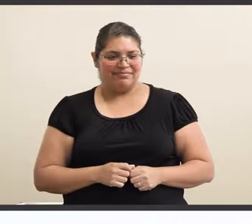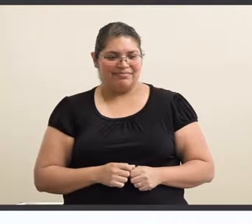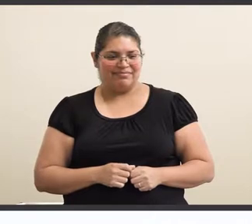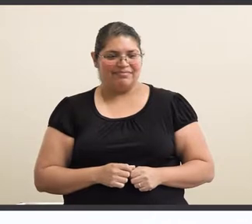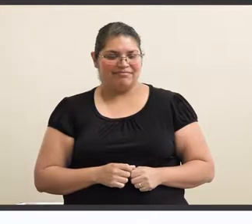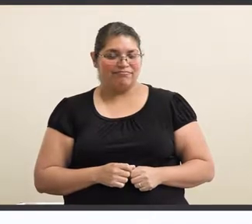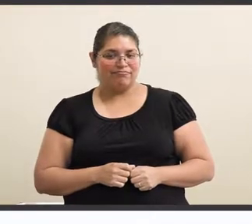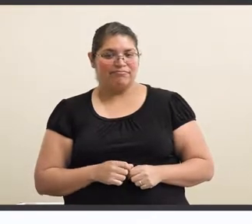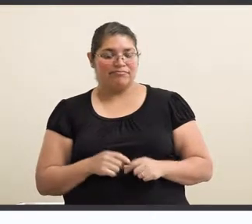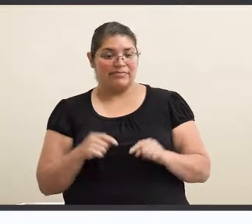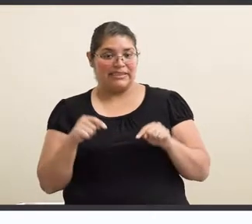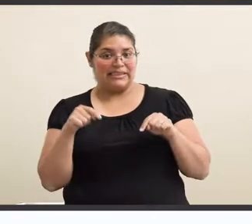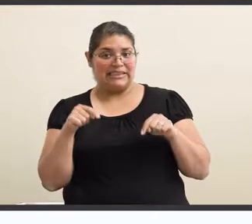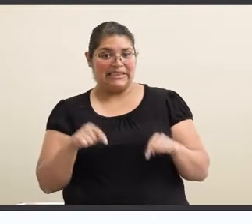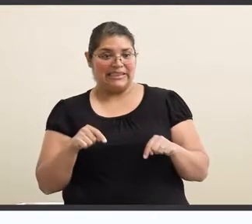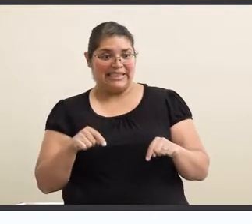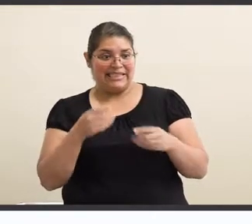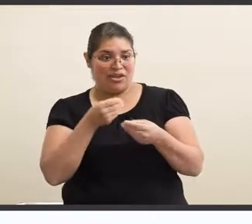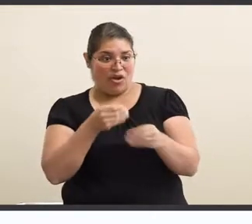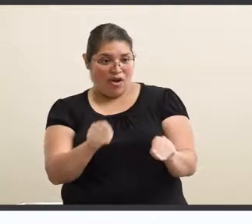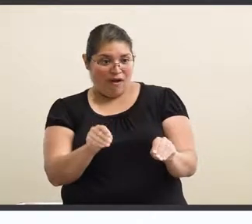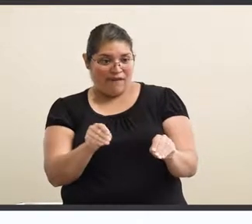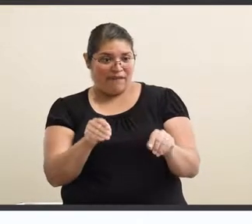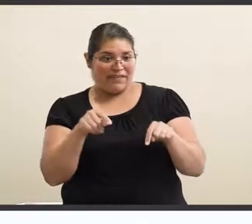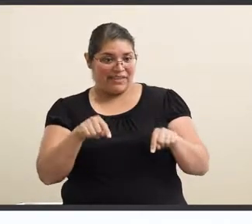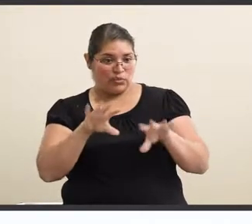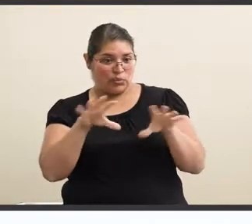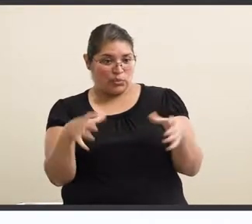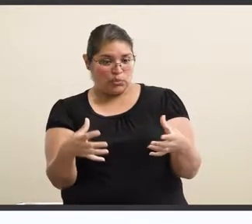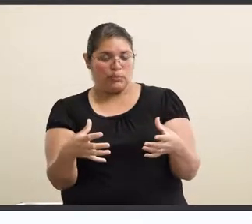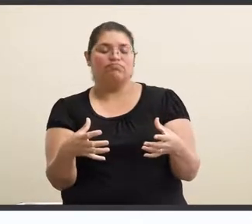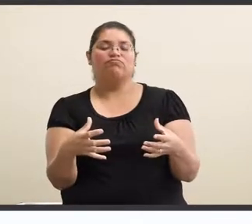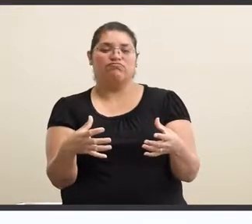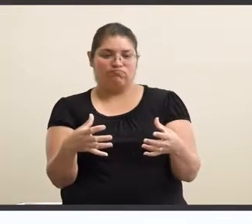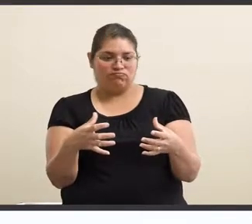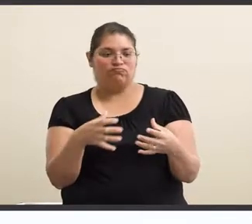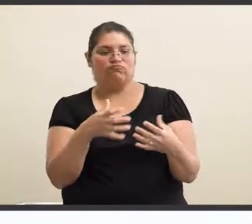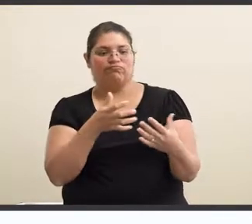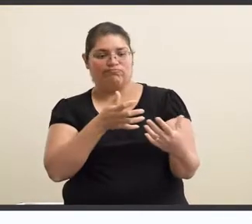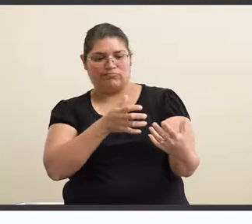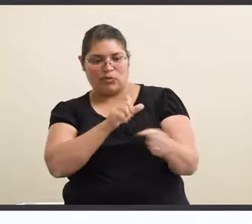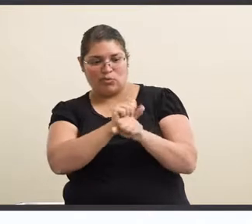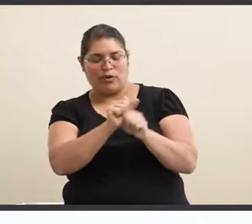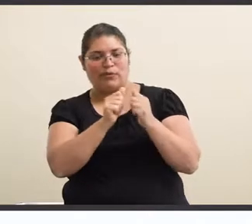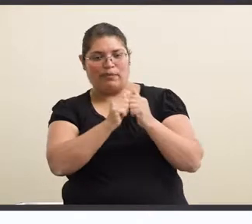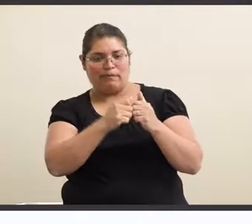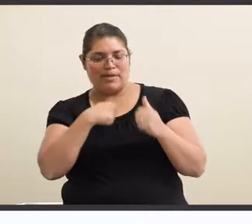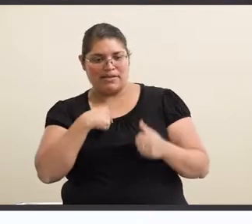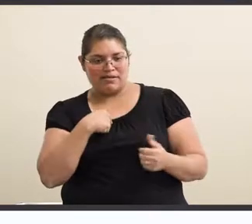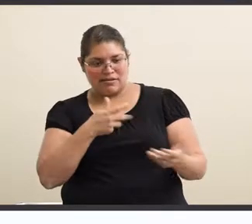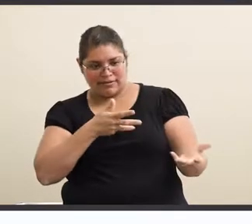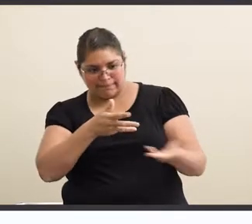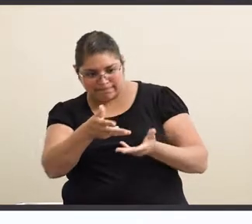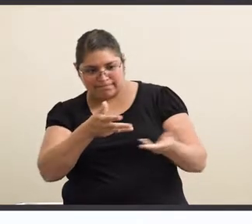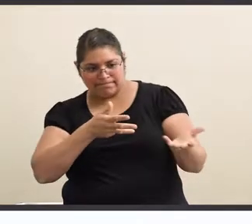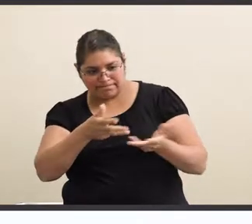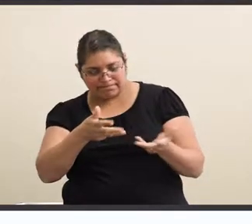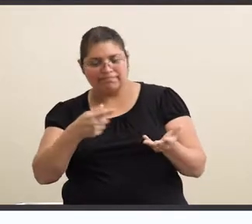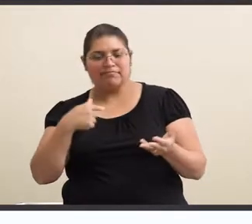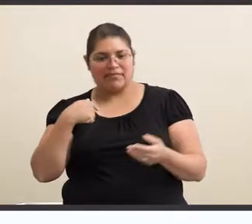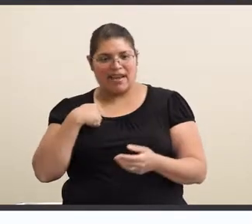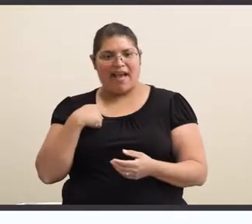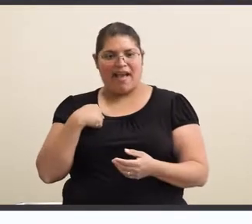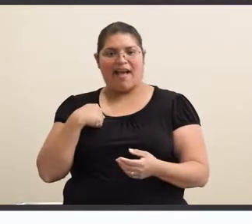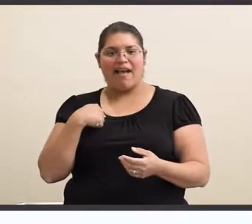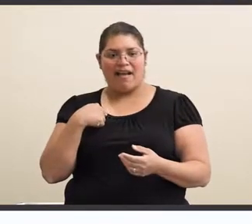This office and this group has worked with me given that I have a